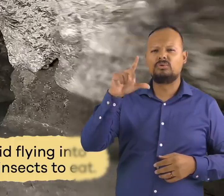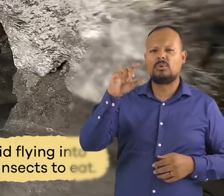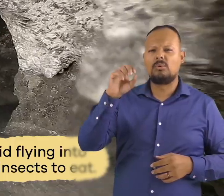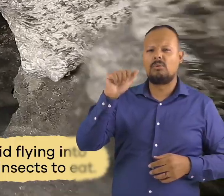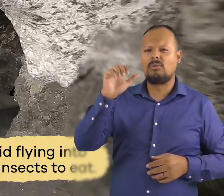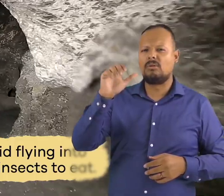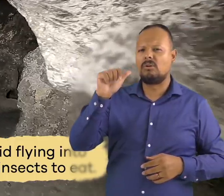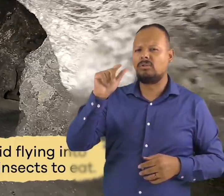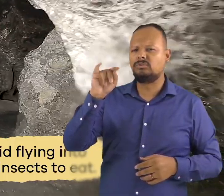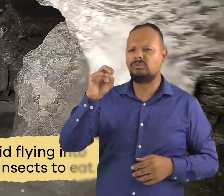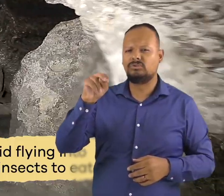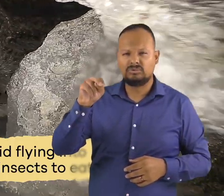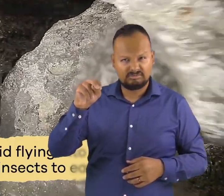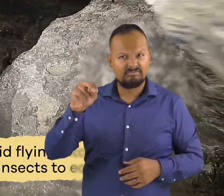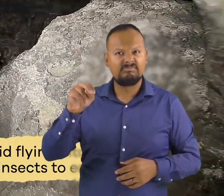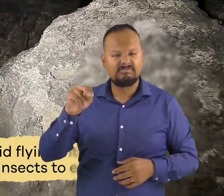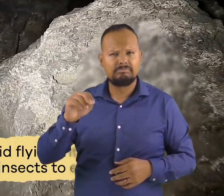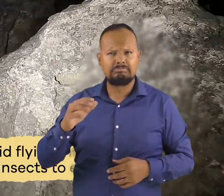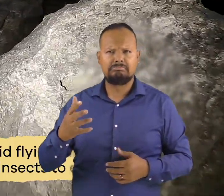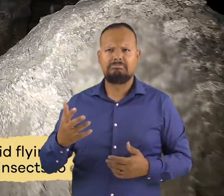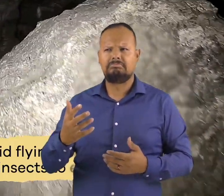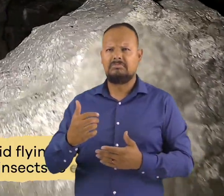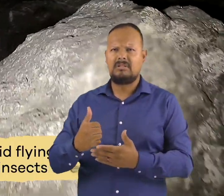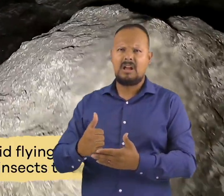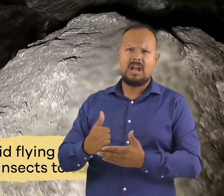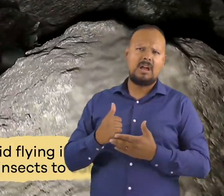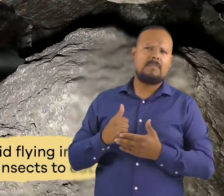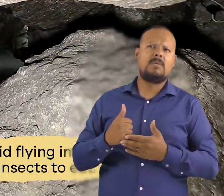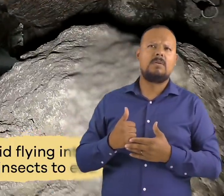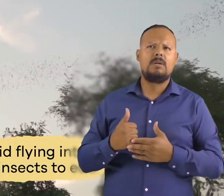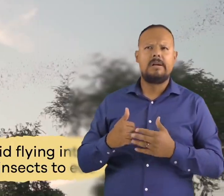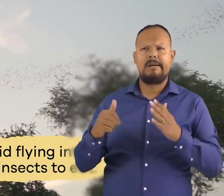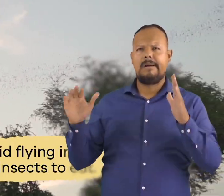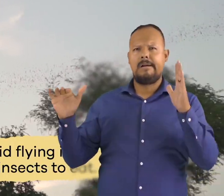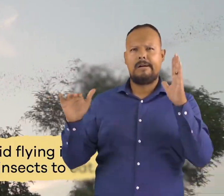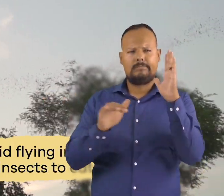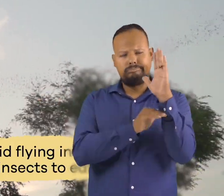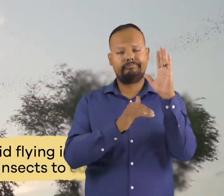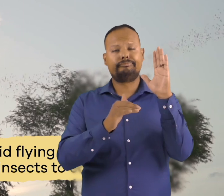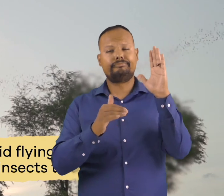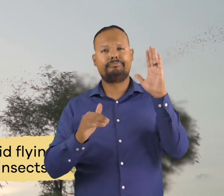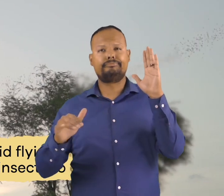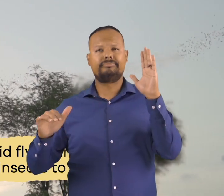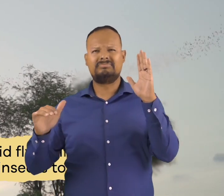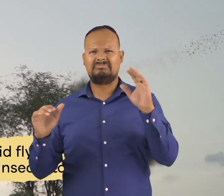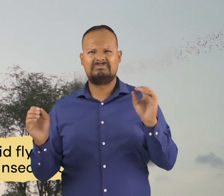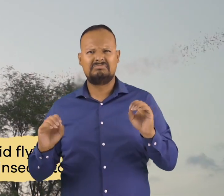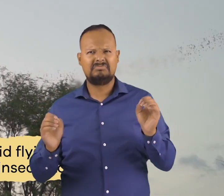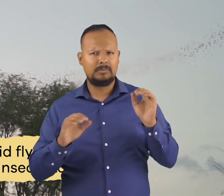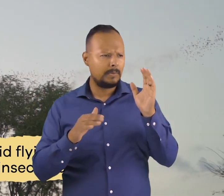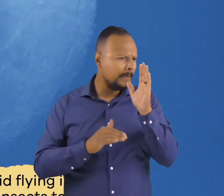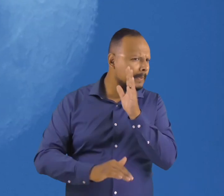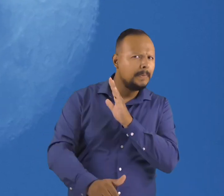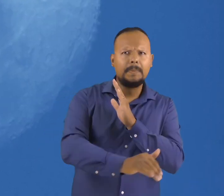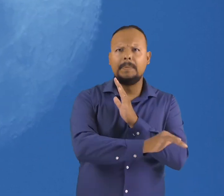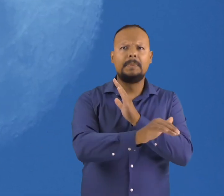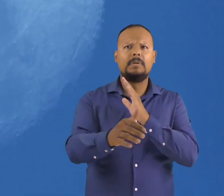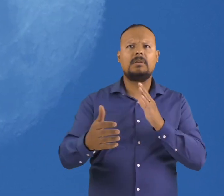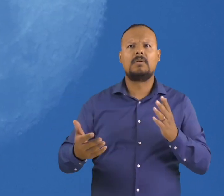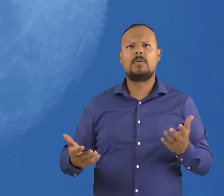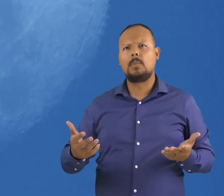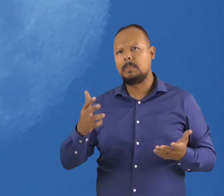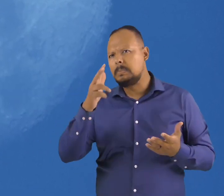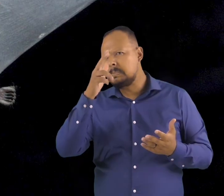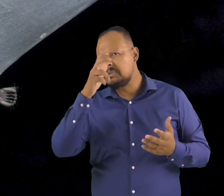enables bats to avoid flying into objects in their path and to locate insects to eat. When they